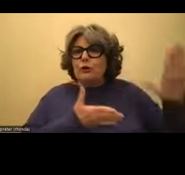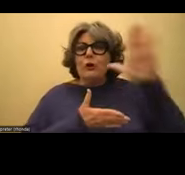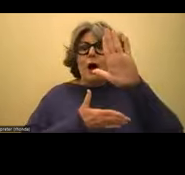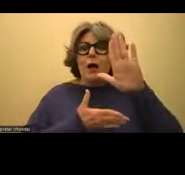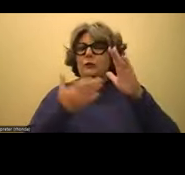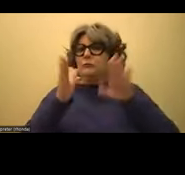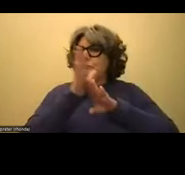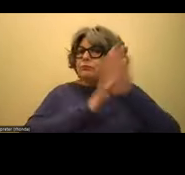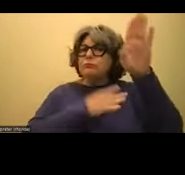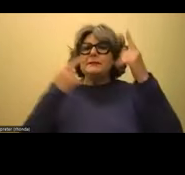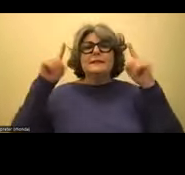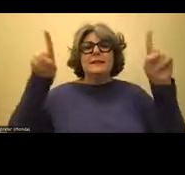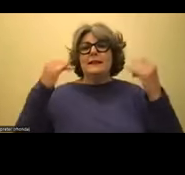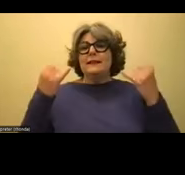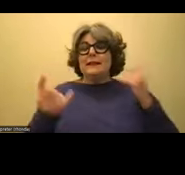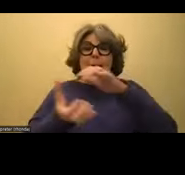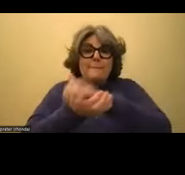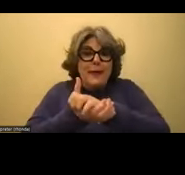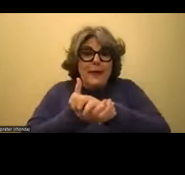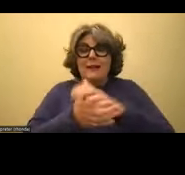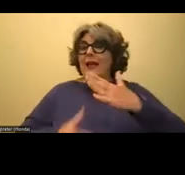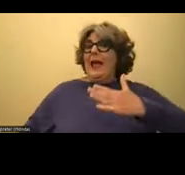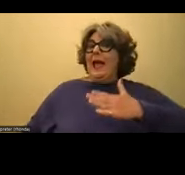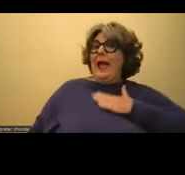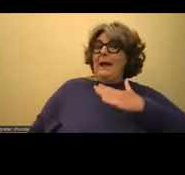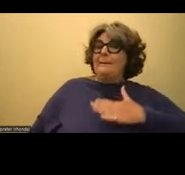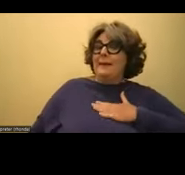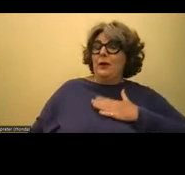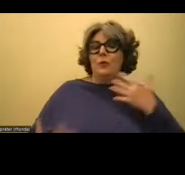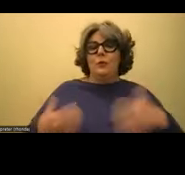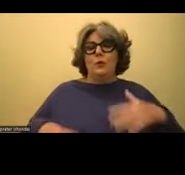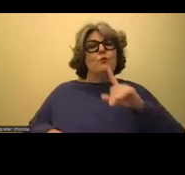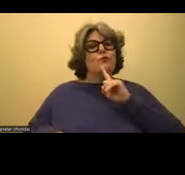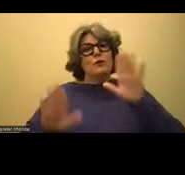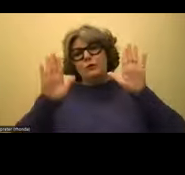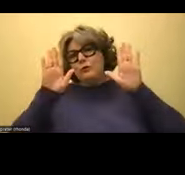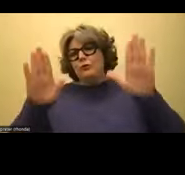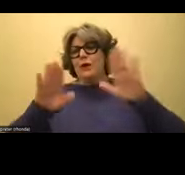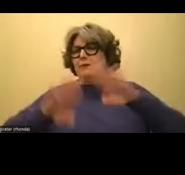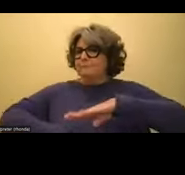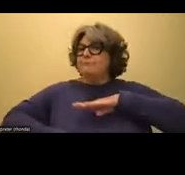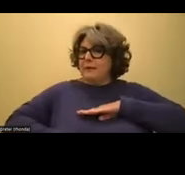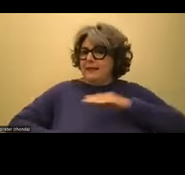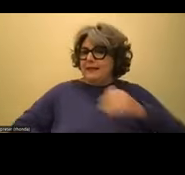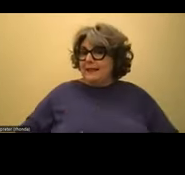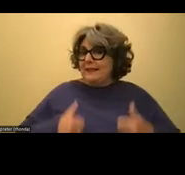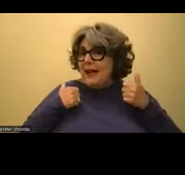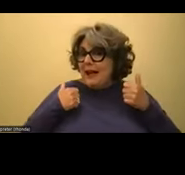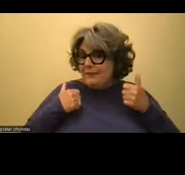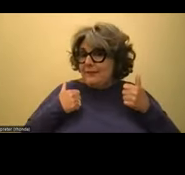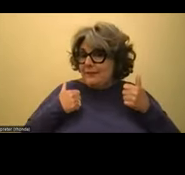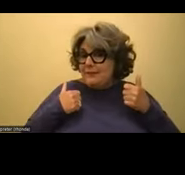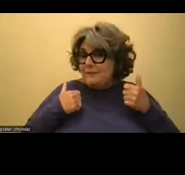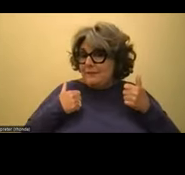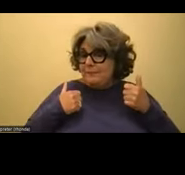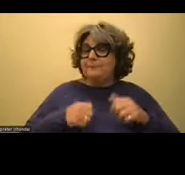successful and who are now married and happy and have really productive, fulfilling lives, right?